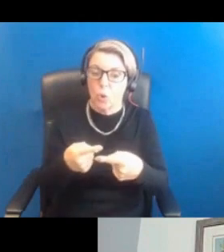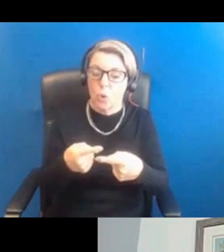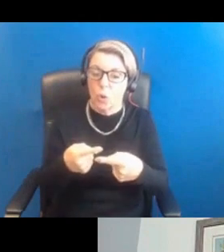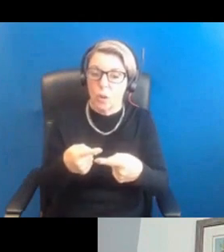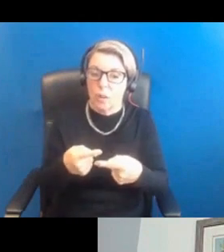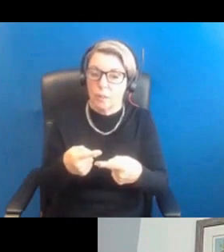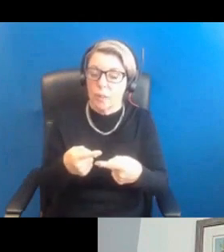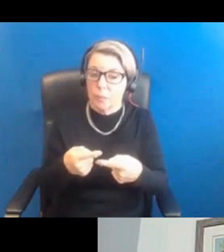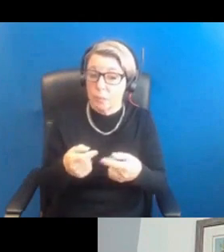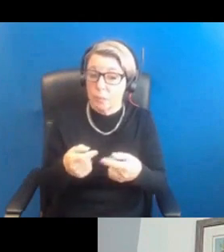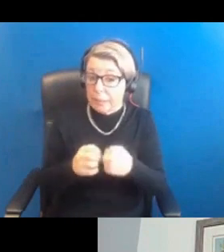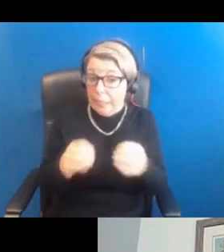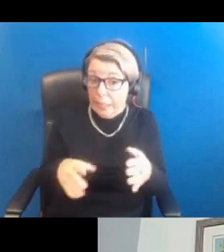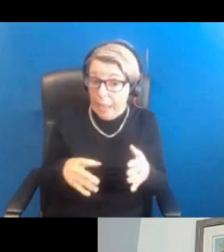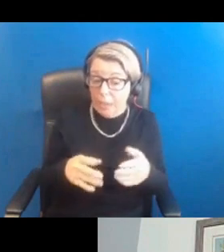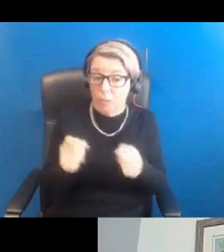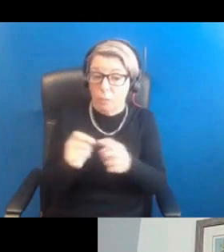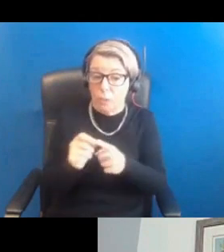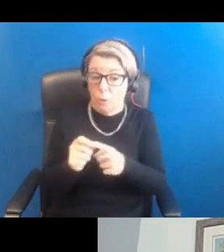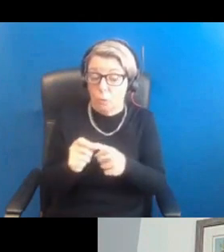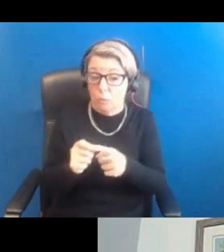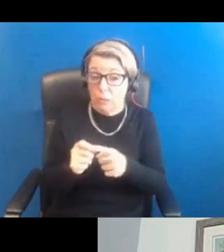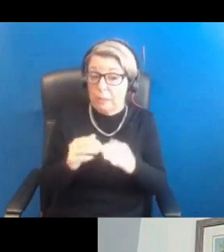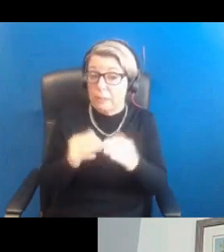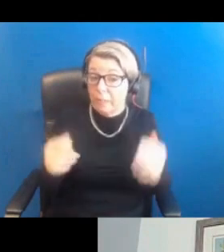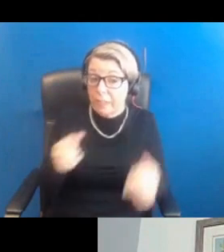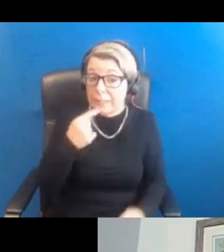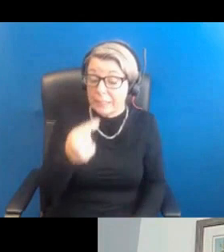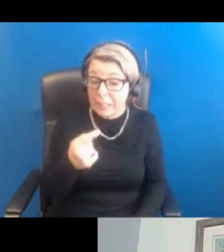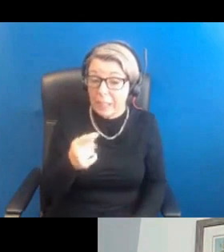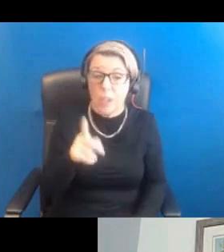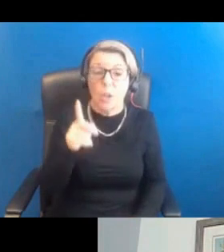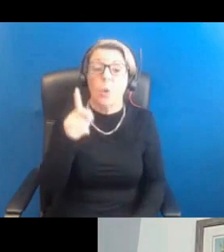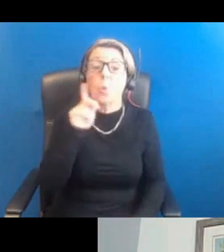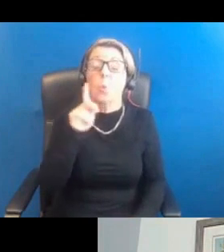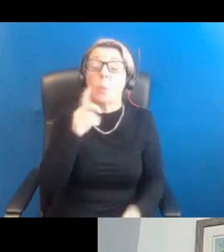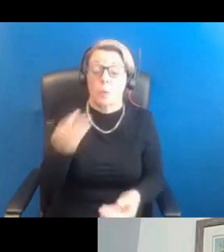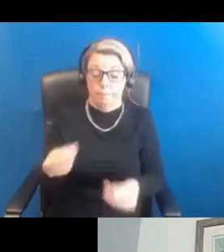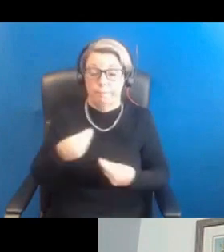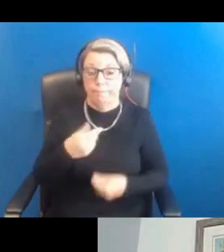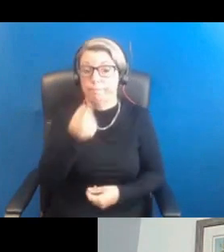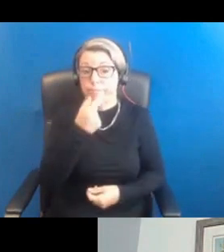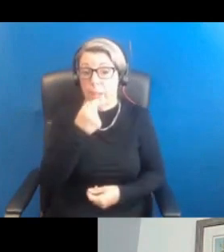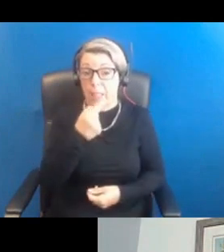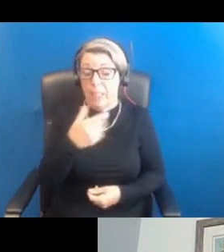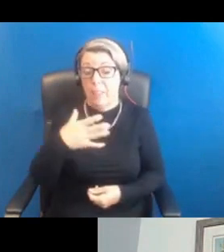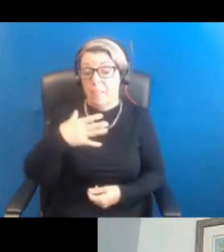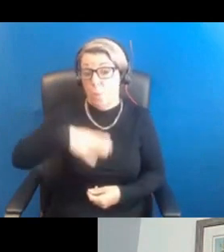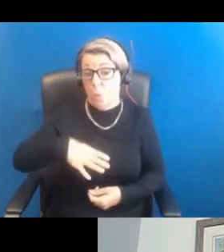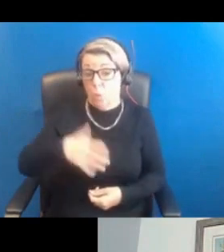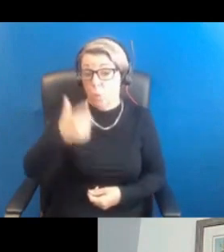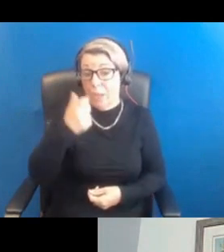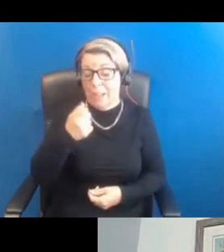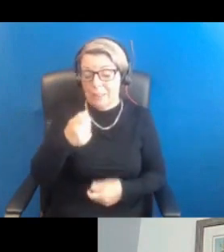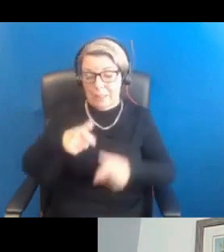But I think it's also true to say that women who are taking the combined oral contraceptive pill, if they want to, can take